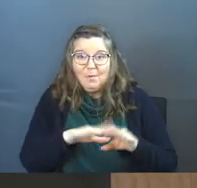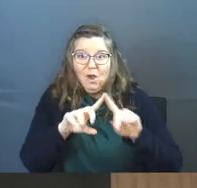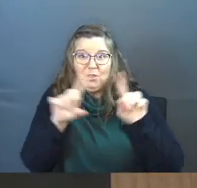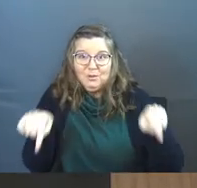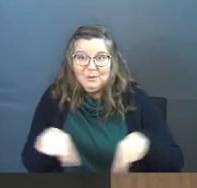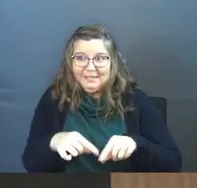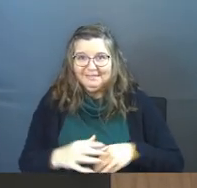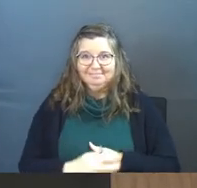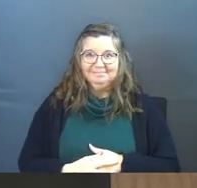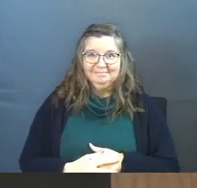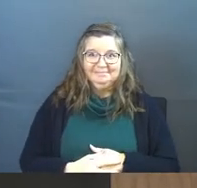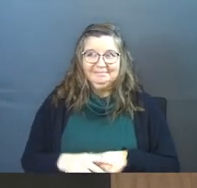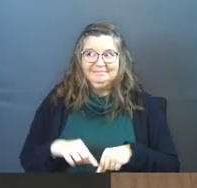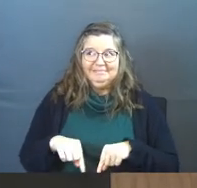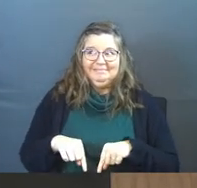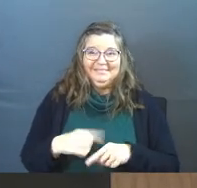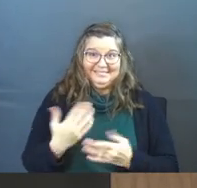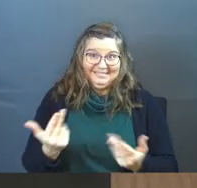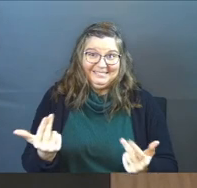on the screen.